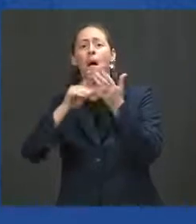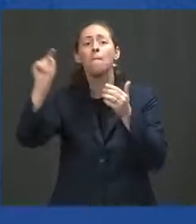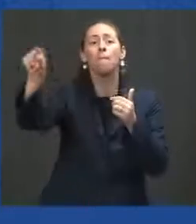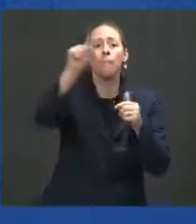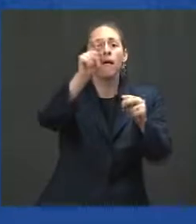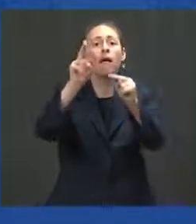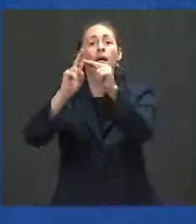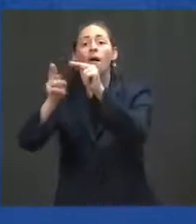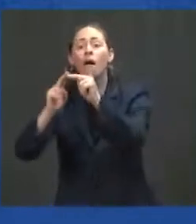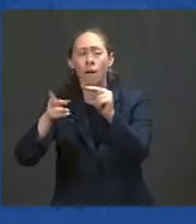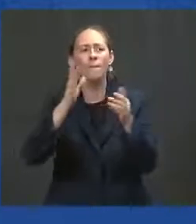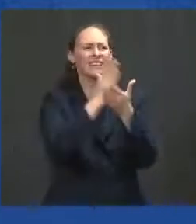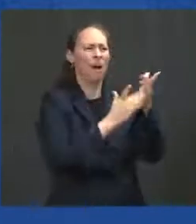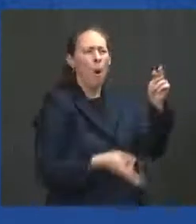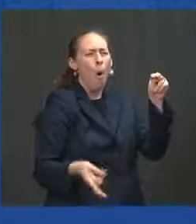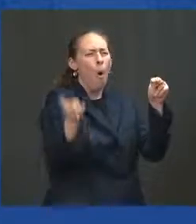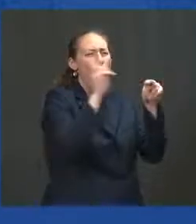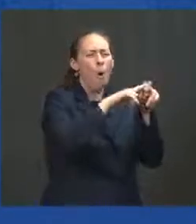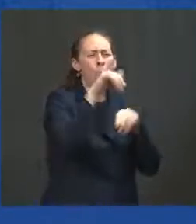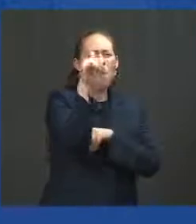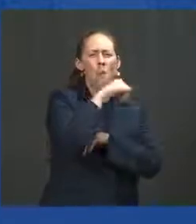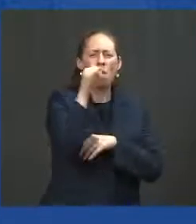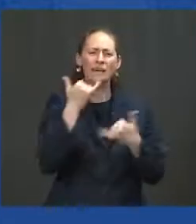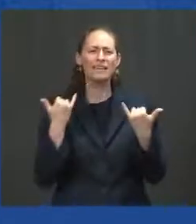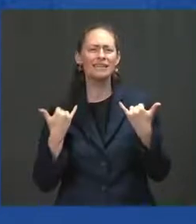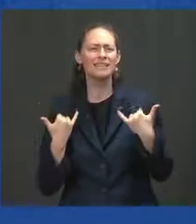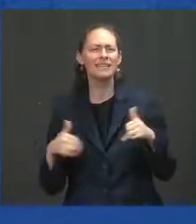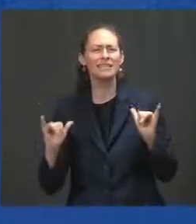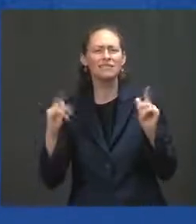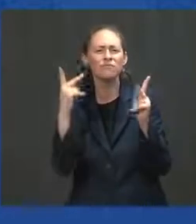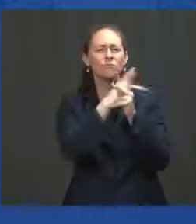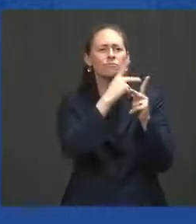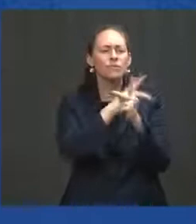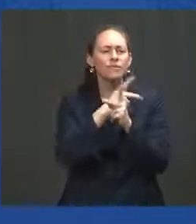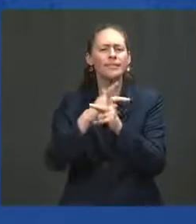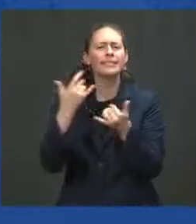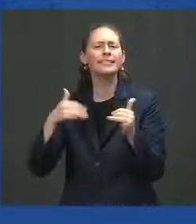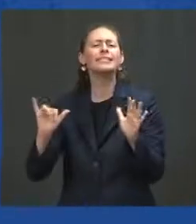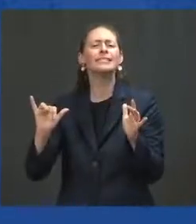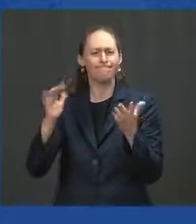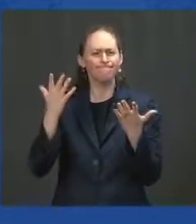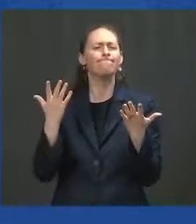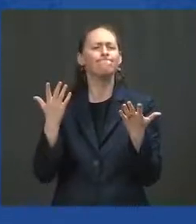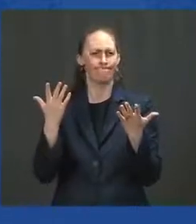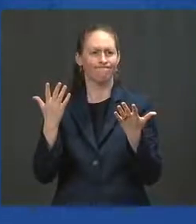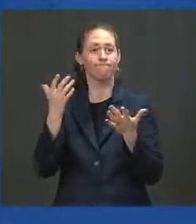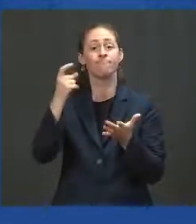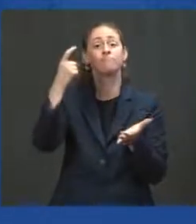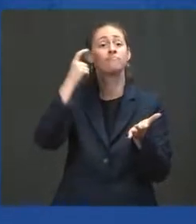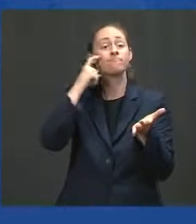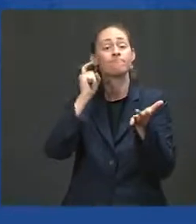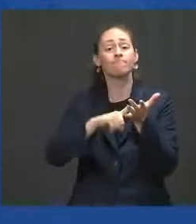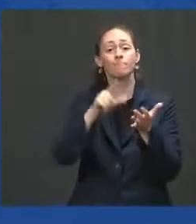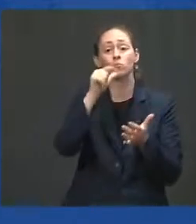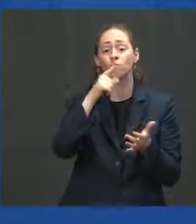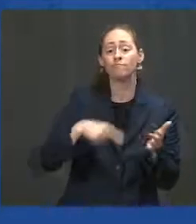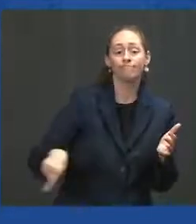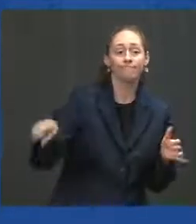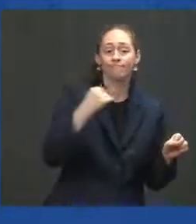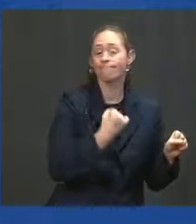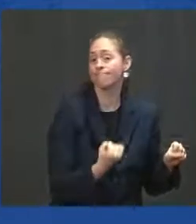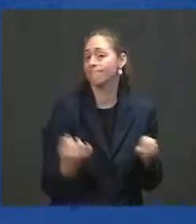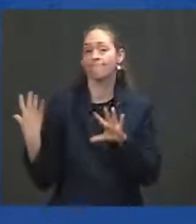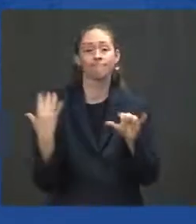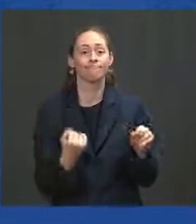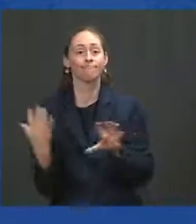unvaccinated. Across the country, virtually all of the COVID-19 hospitalizations and deaths continue to be among